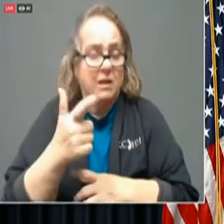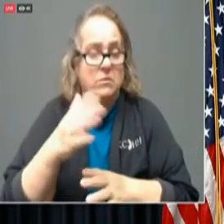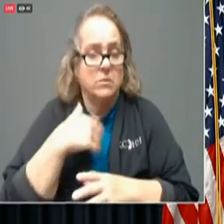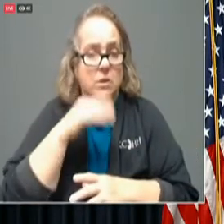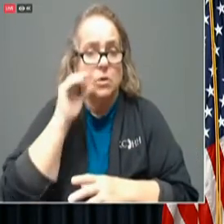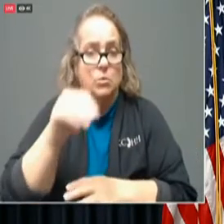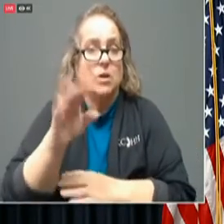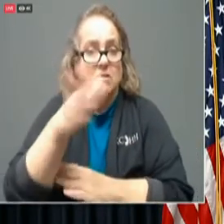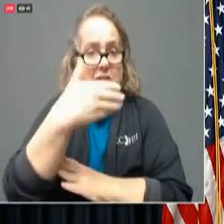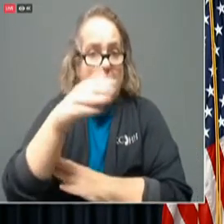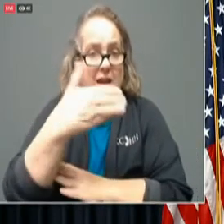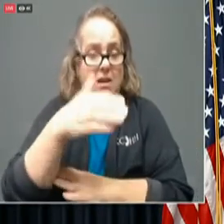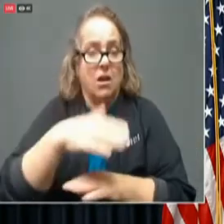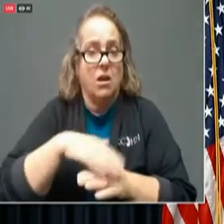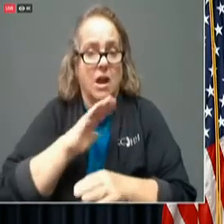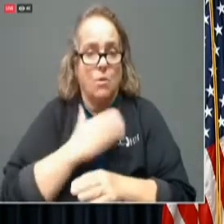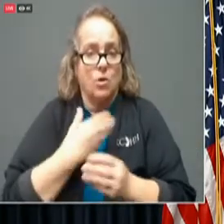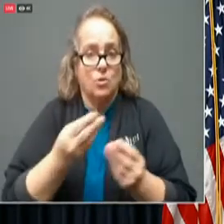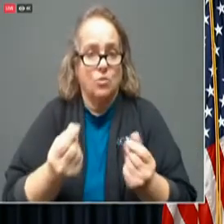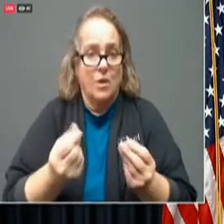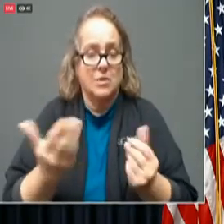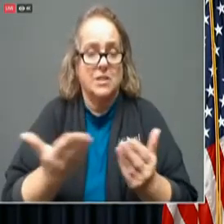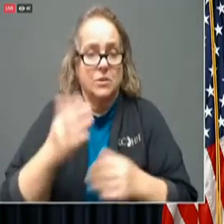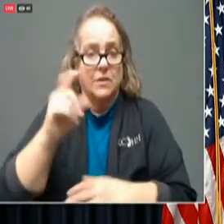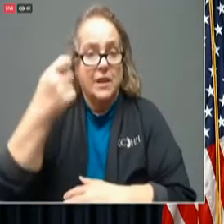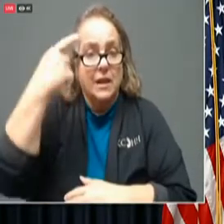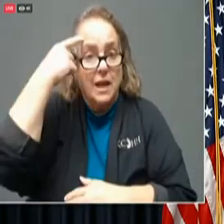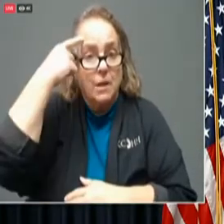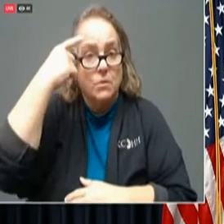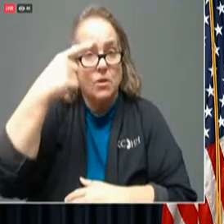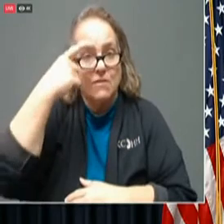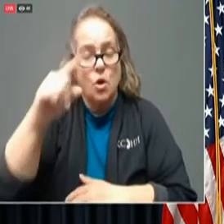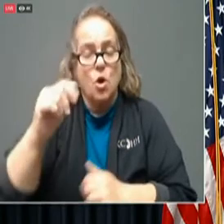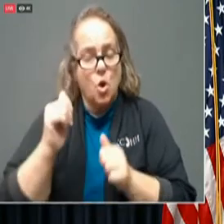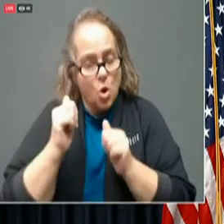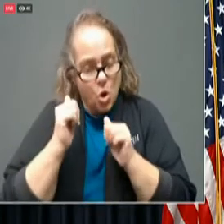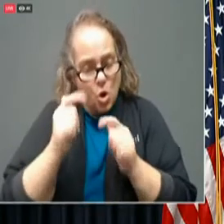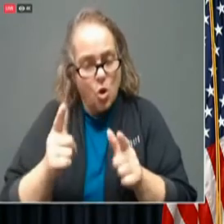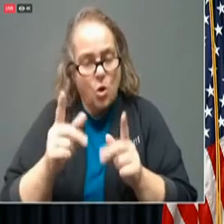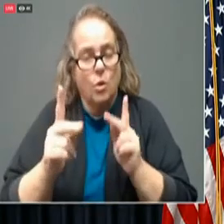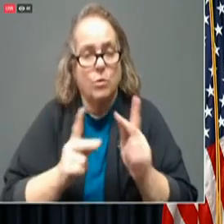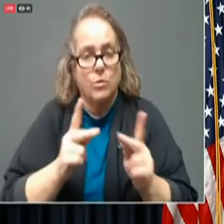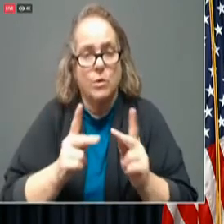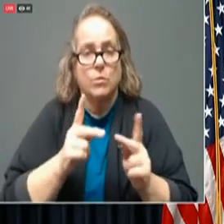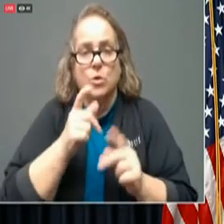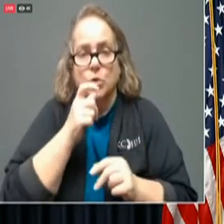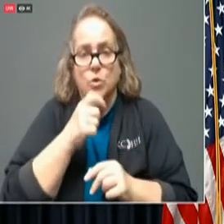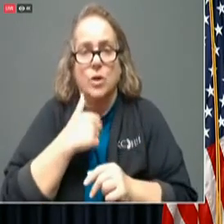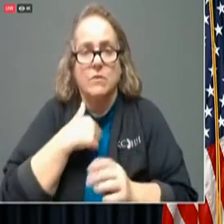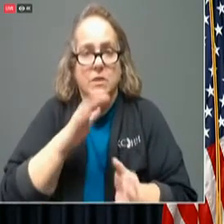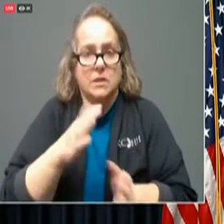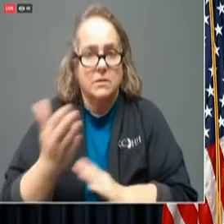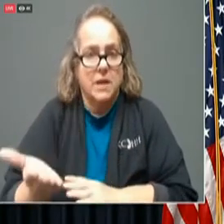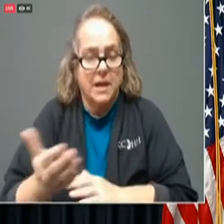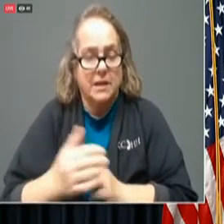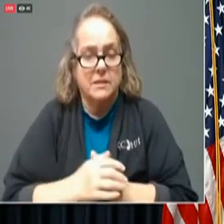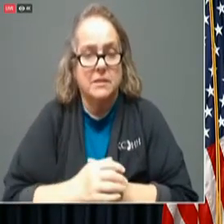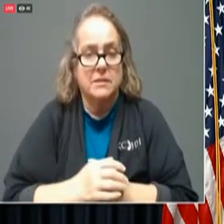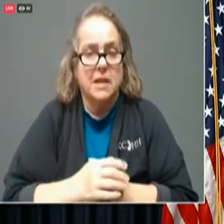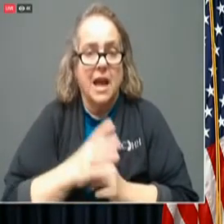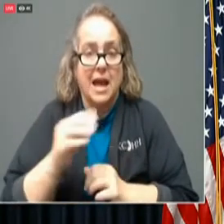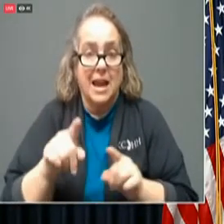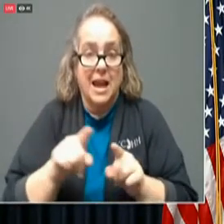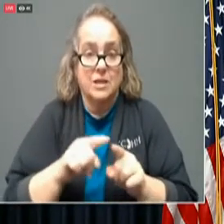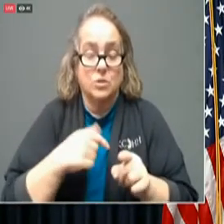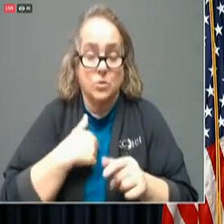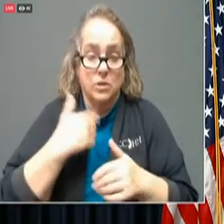our grounds here at the capitol for every single individual we've lost. And as we move forward,